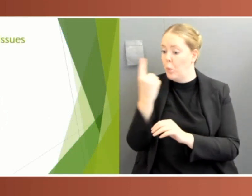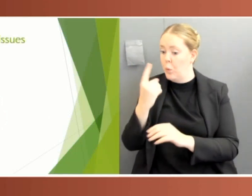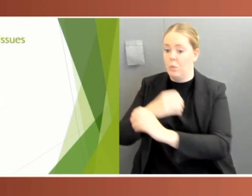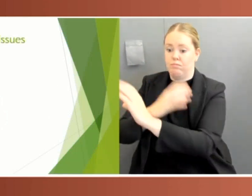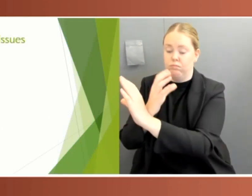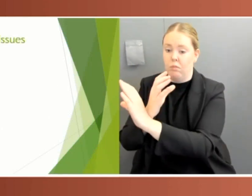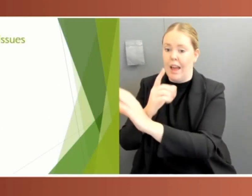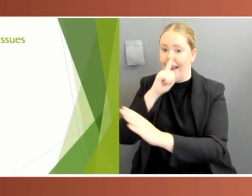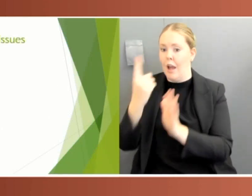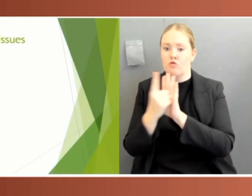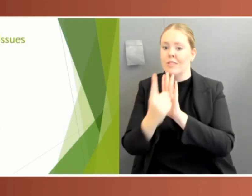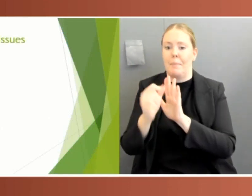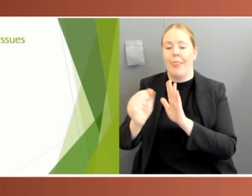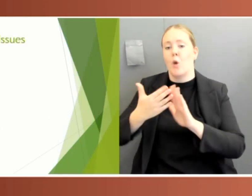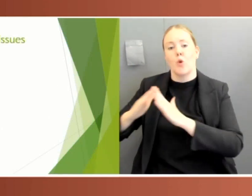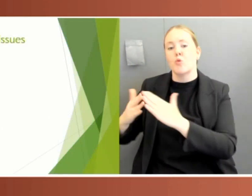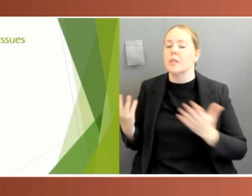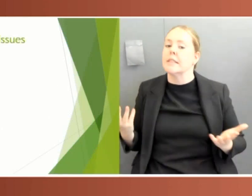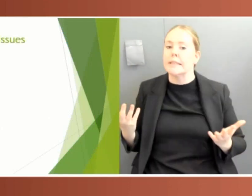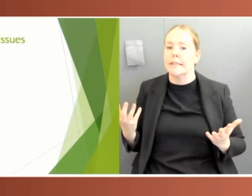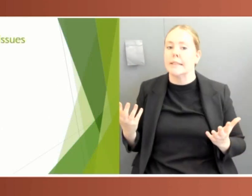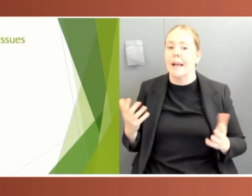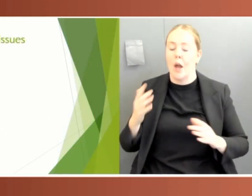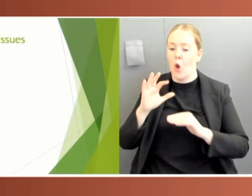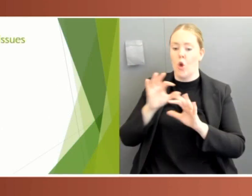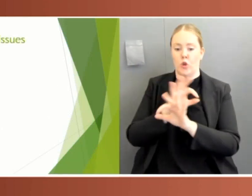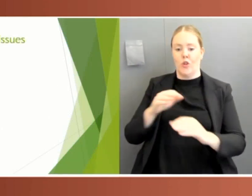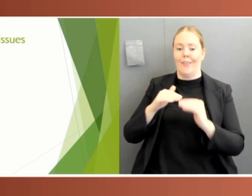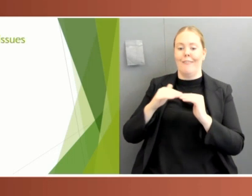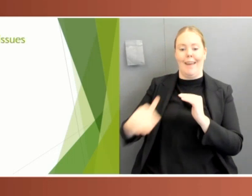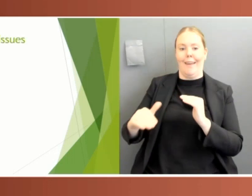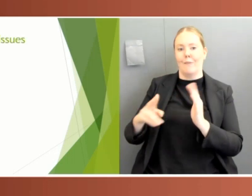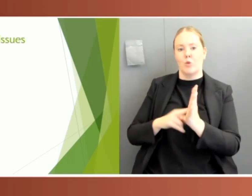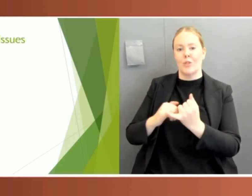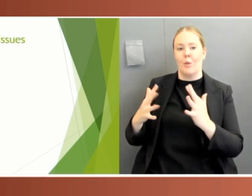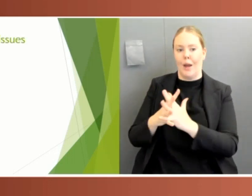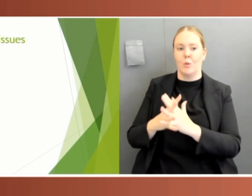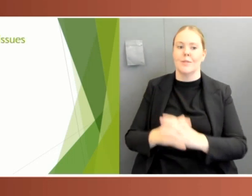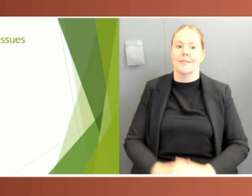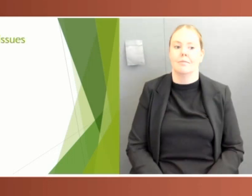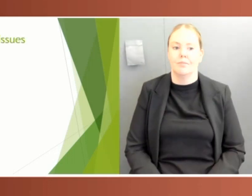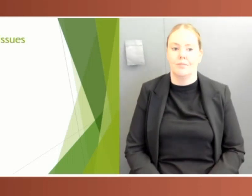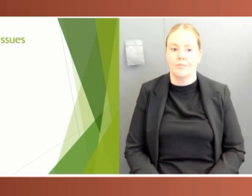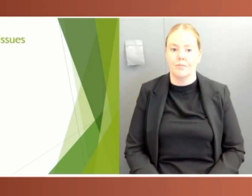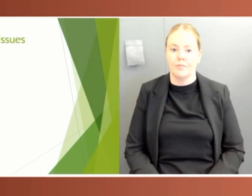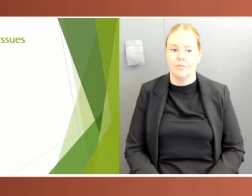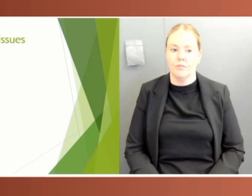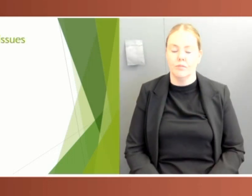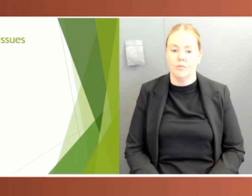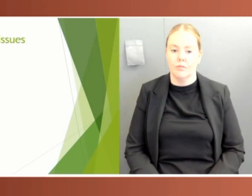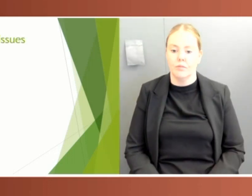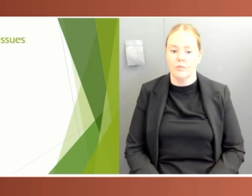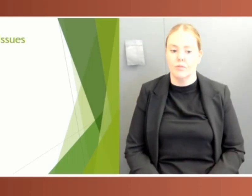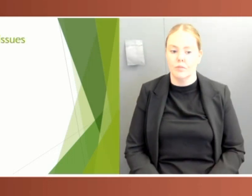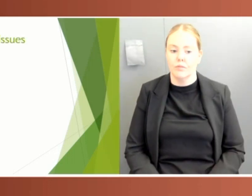During a crisis, when urgent measures are required, we can agree that maybe the slow and deliberative legislative process is unsuitable. At the onset of the